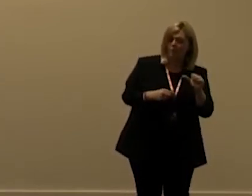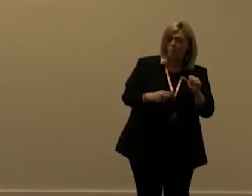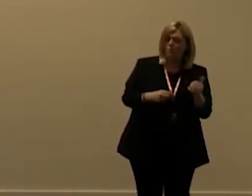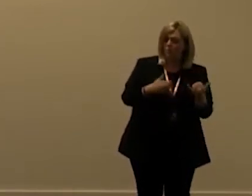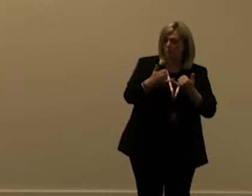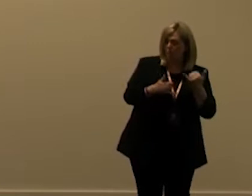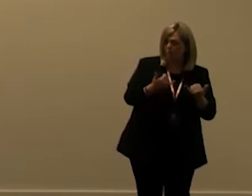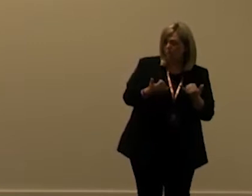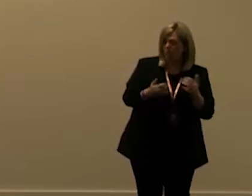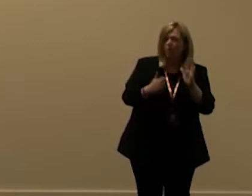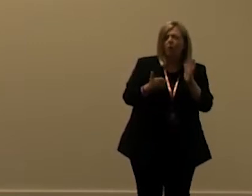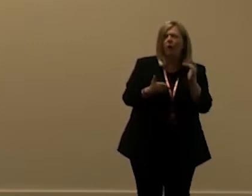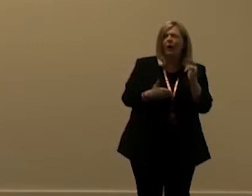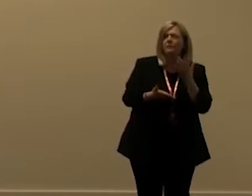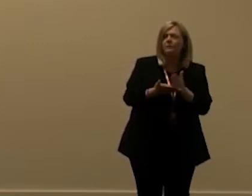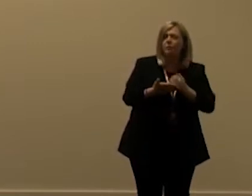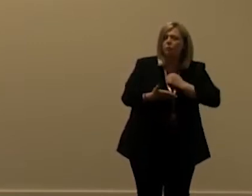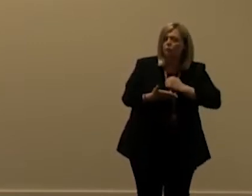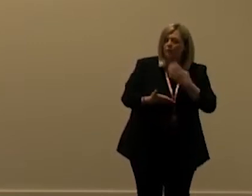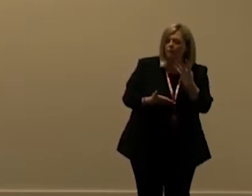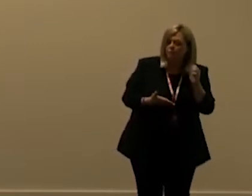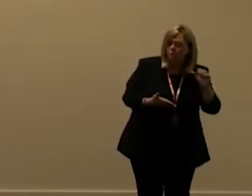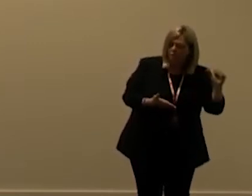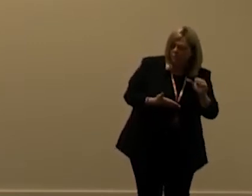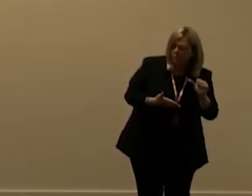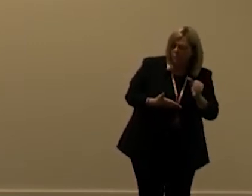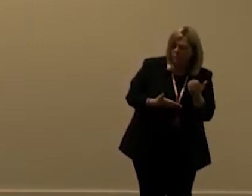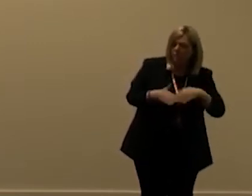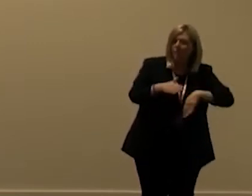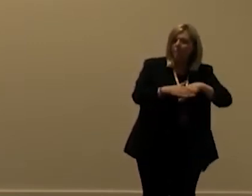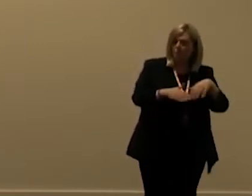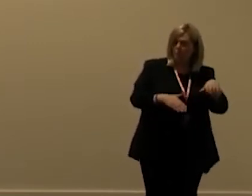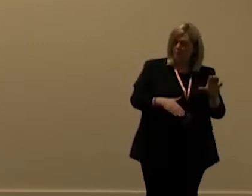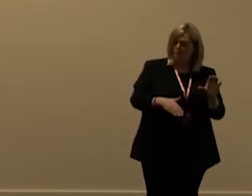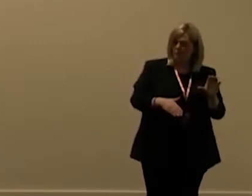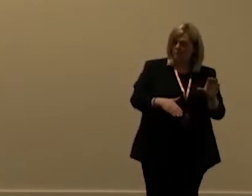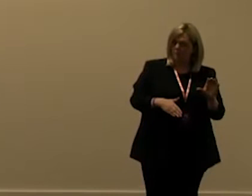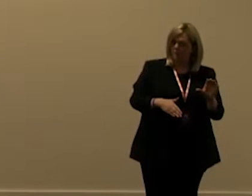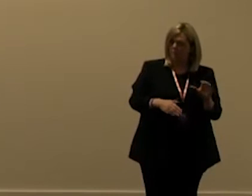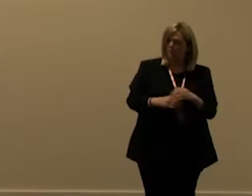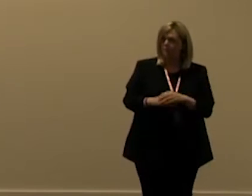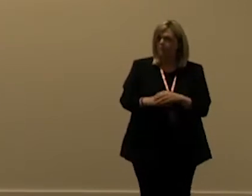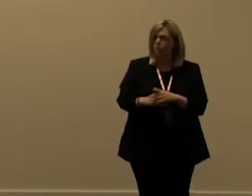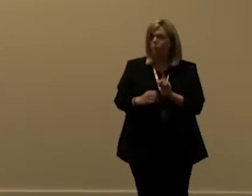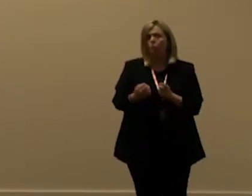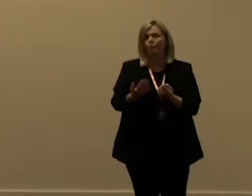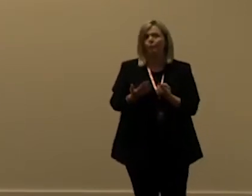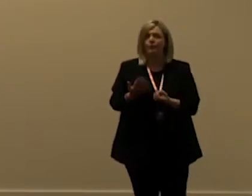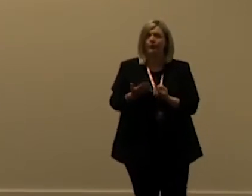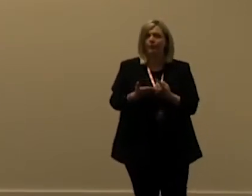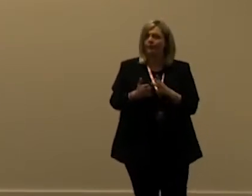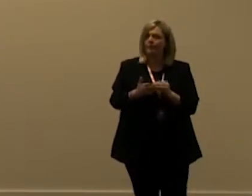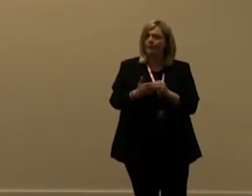i actually think that's wrong it's 40 000 calls per full license that you have so if i am